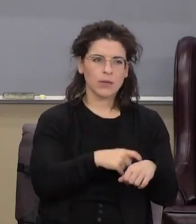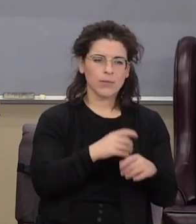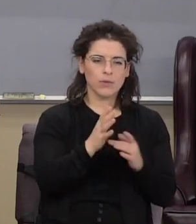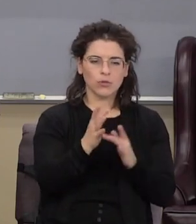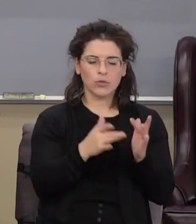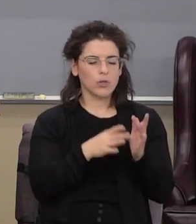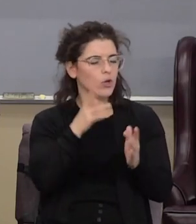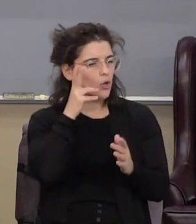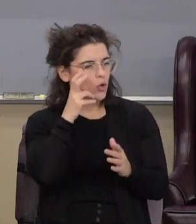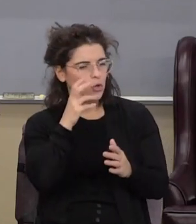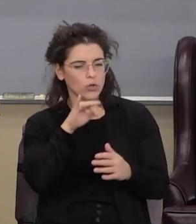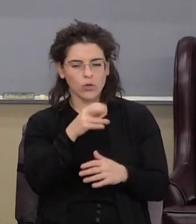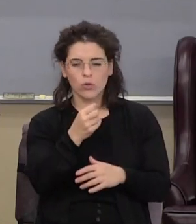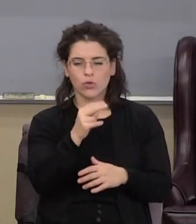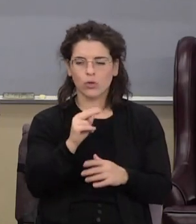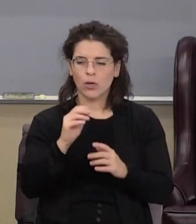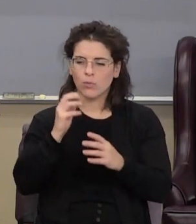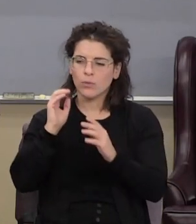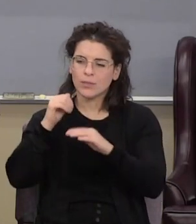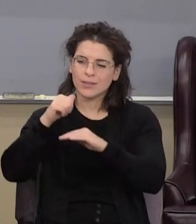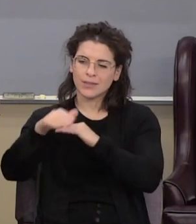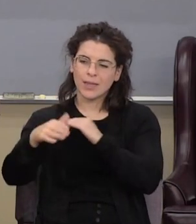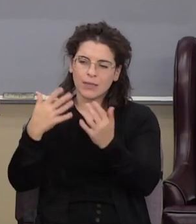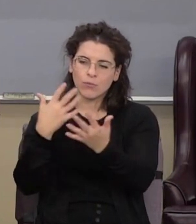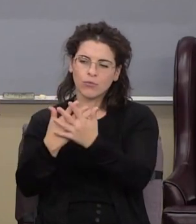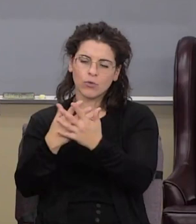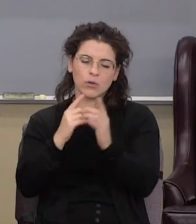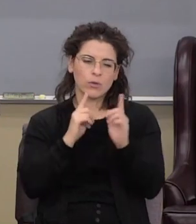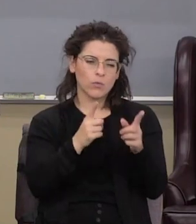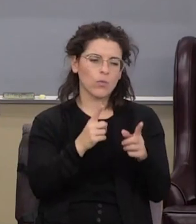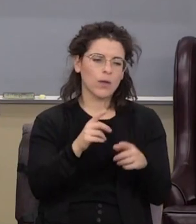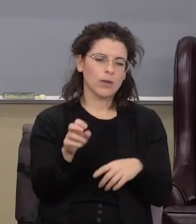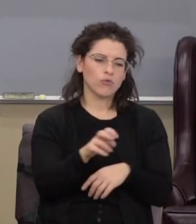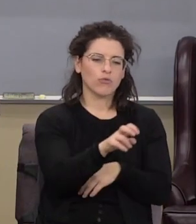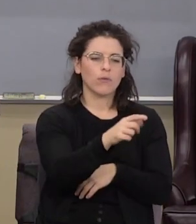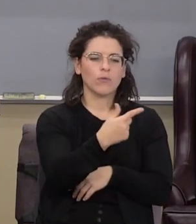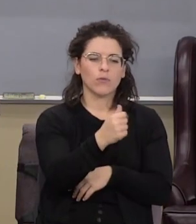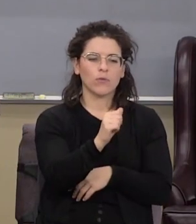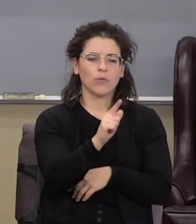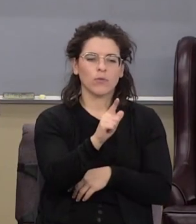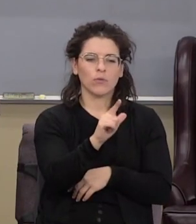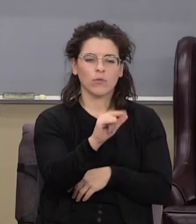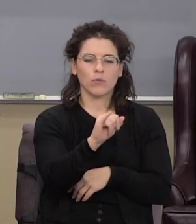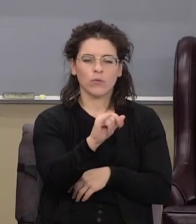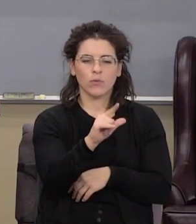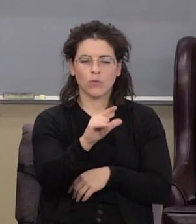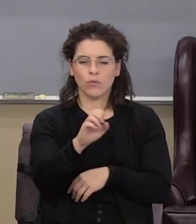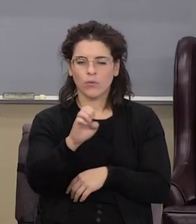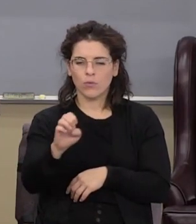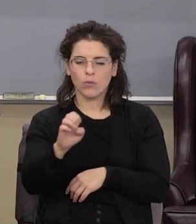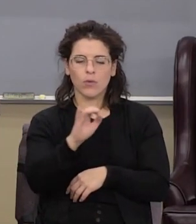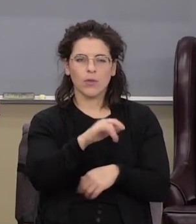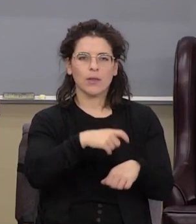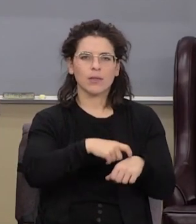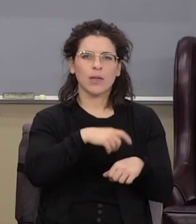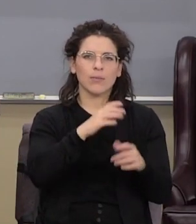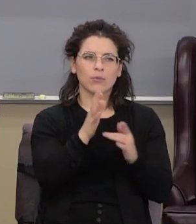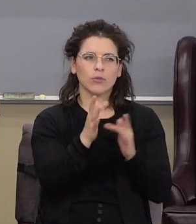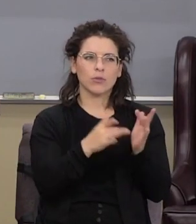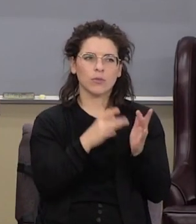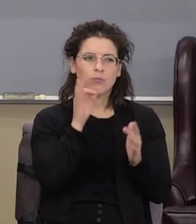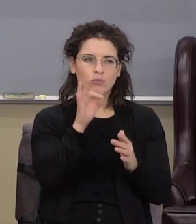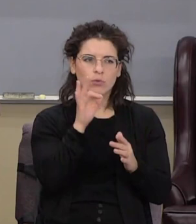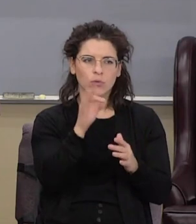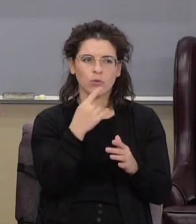John was cast into prison he departed into Galilee verse 17 and from that time Jesus began to preach and say repent